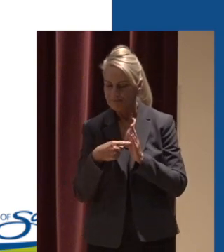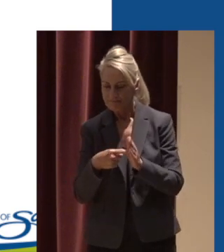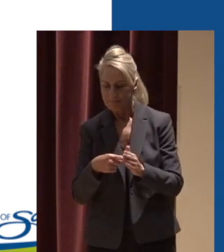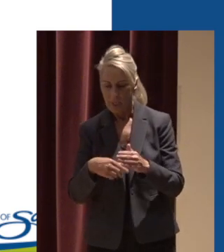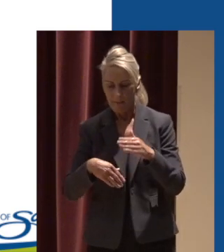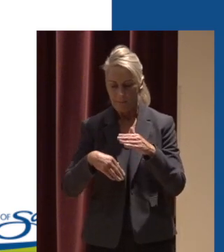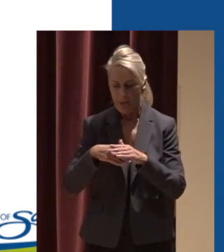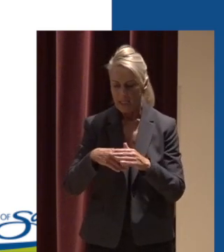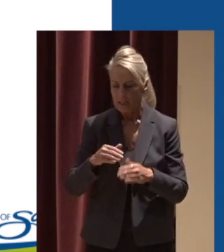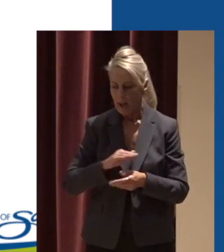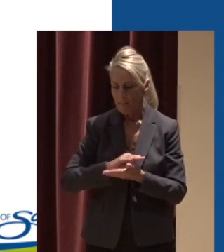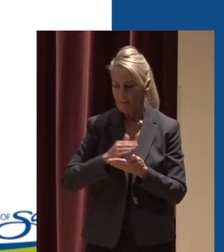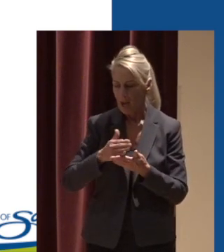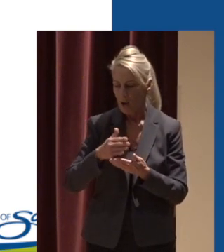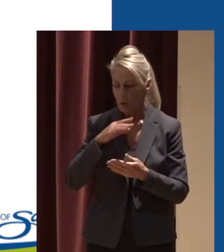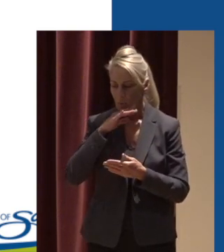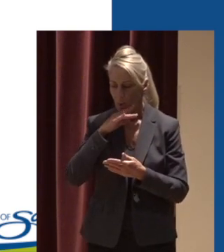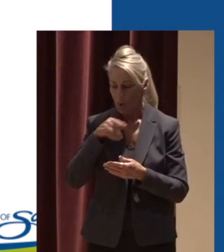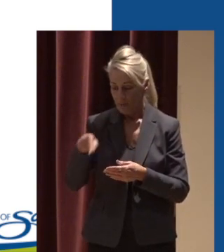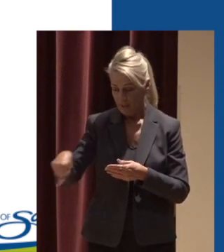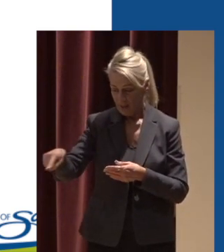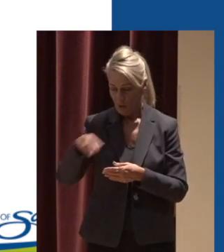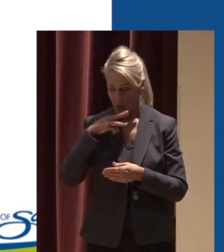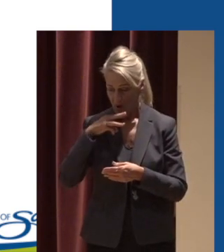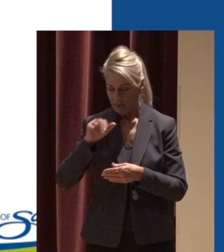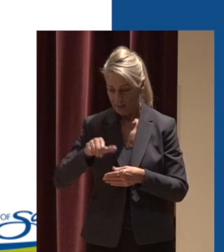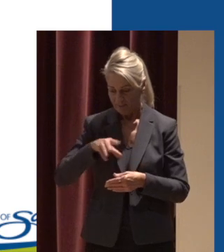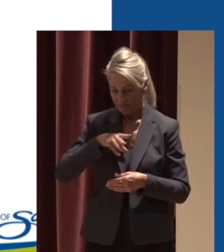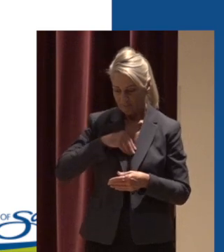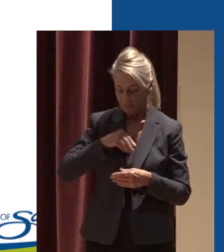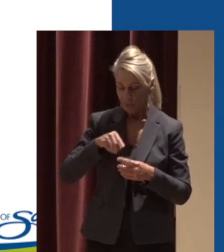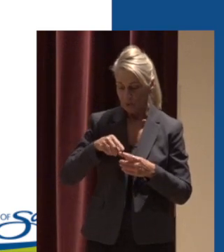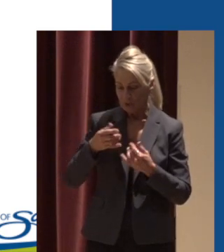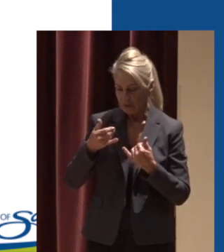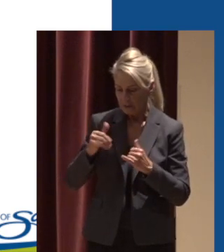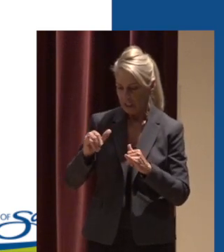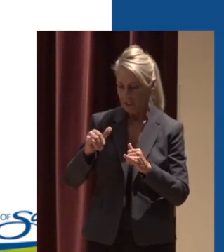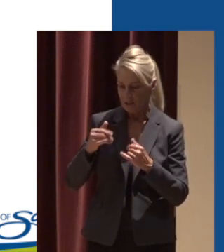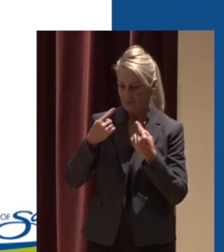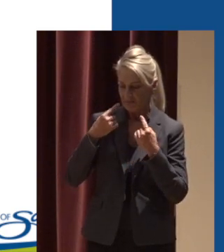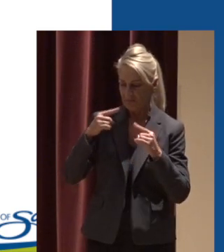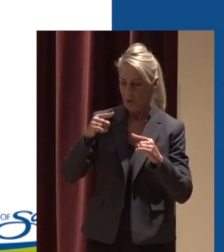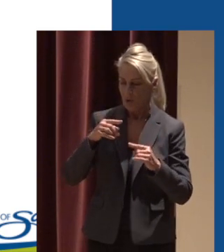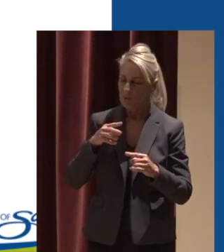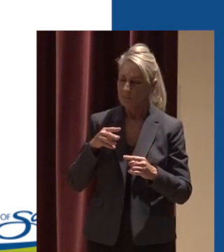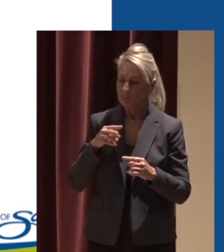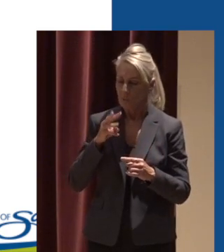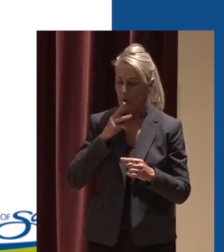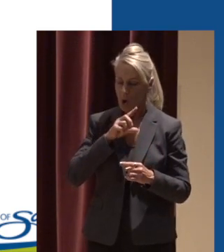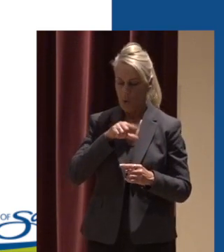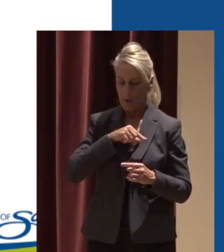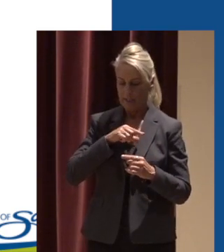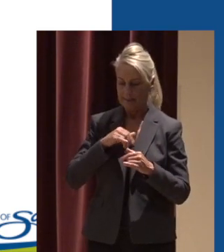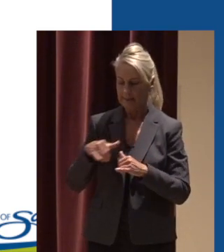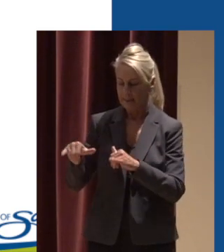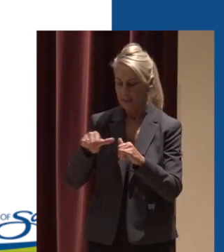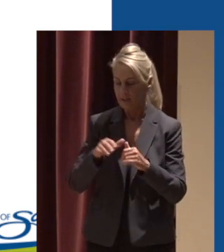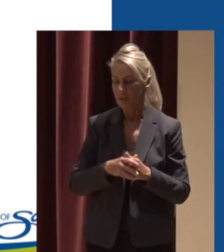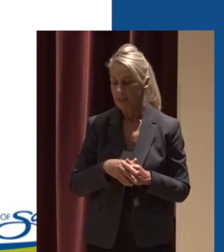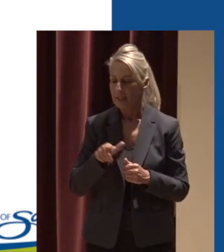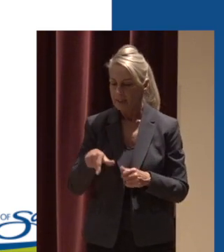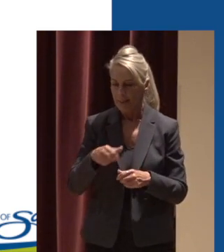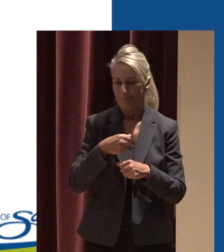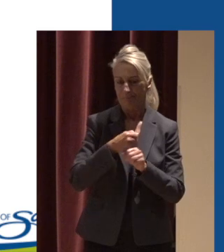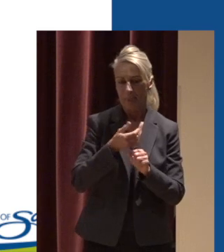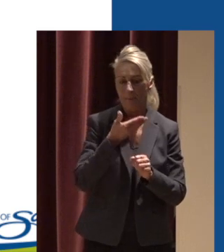amount of the pollutant that the water body can receive to still meet water quality standards and so then permittees can create best management